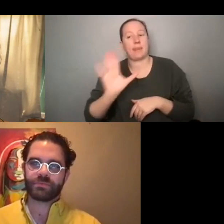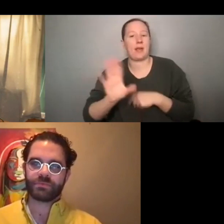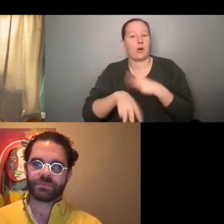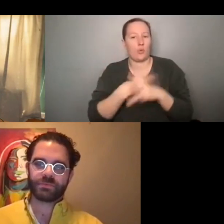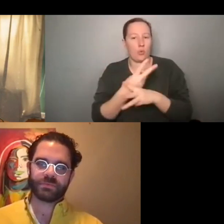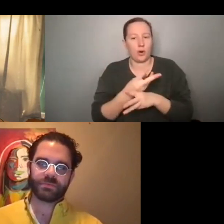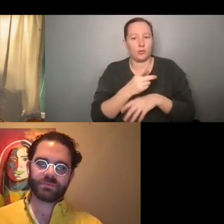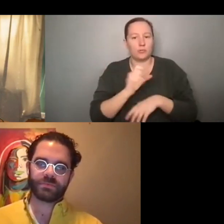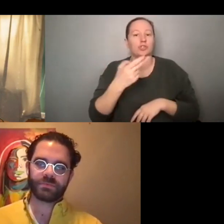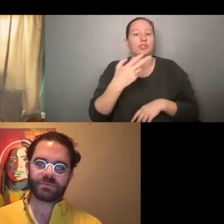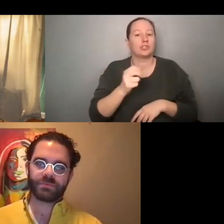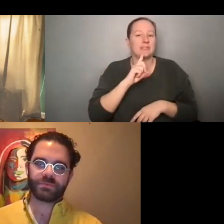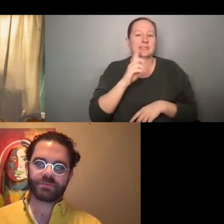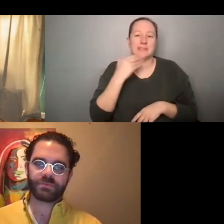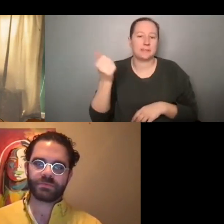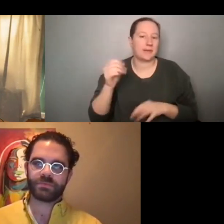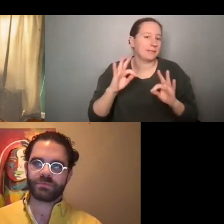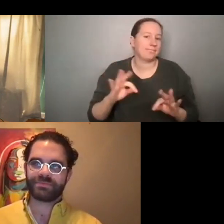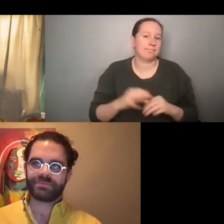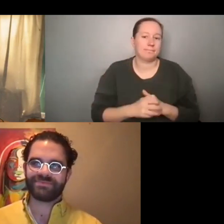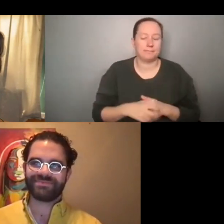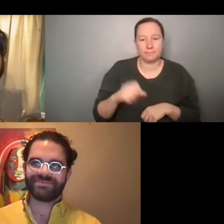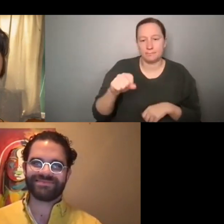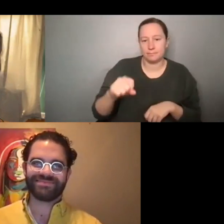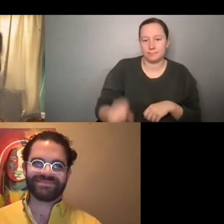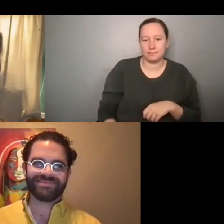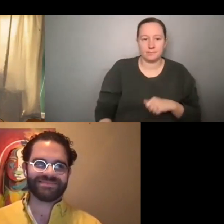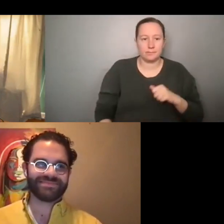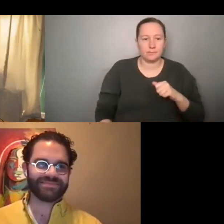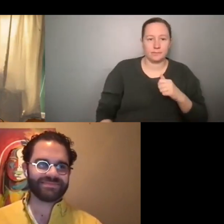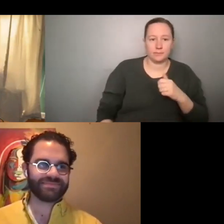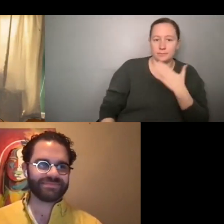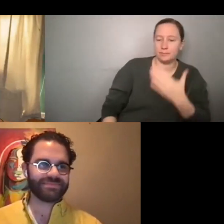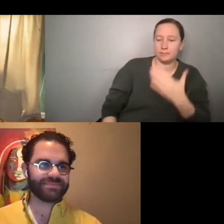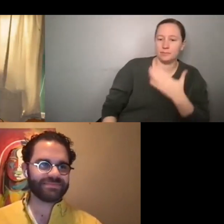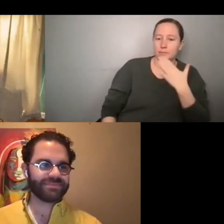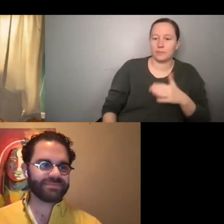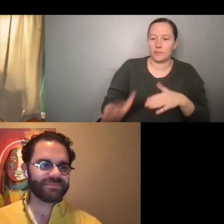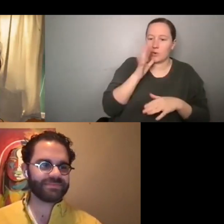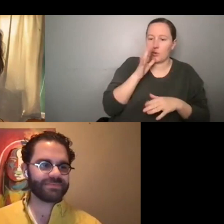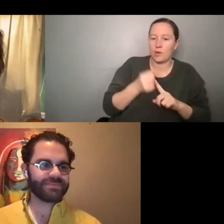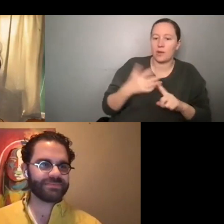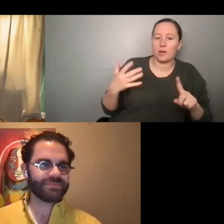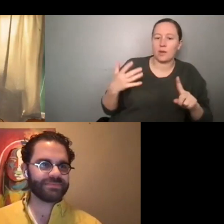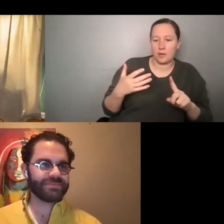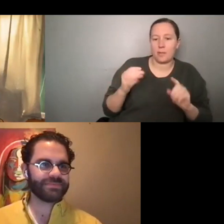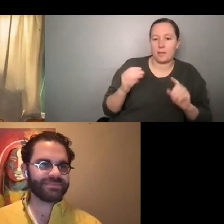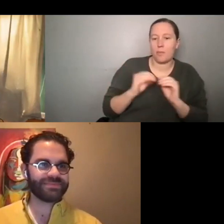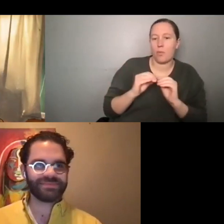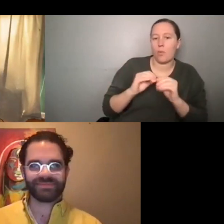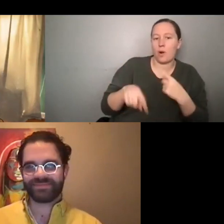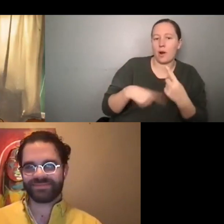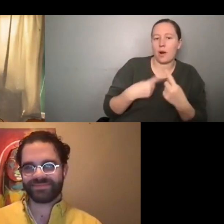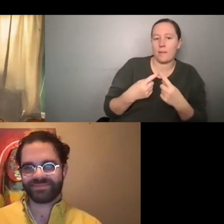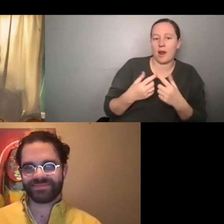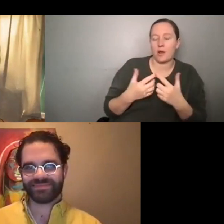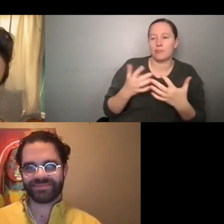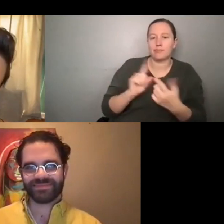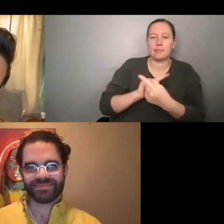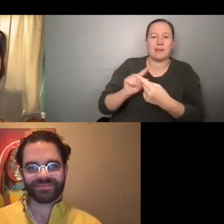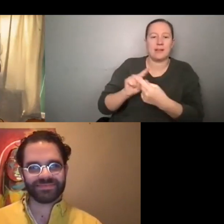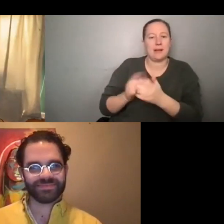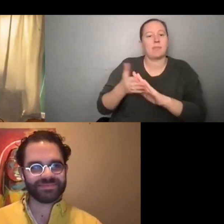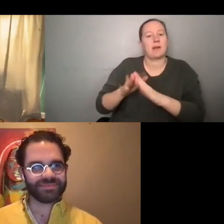you know, just the best. So, so yeah. Okay. We'll get it. We're going to talk about making friends a little bit in the next question. So we'll circle back